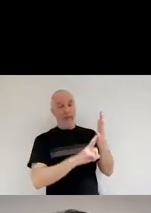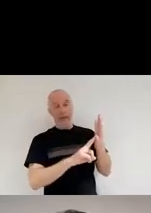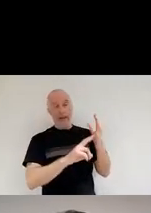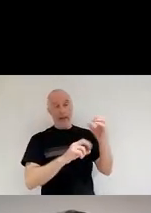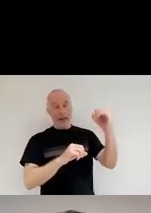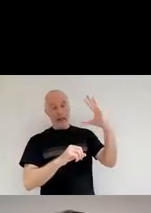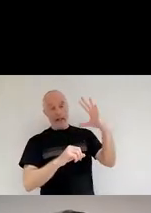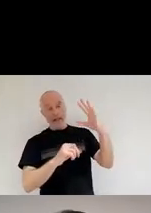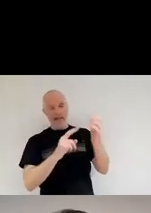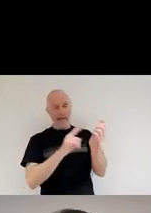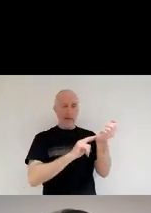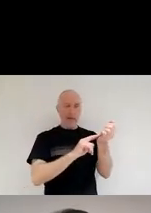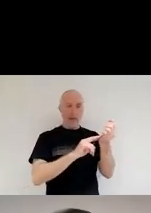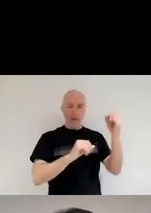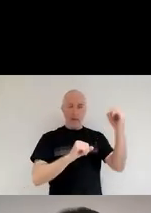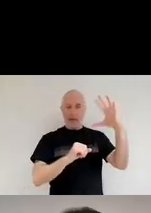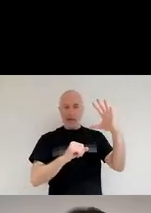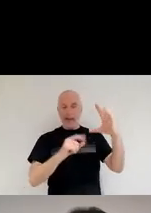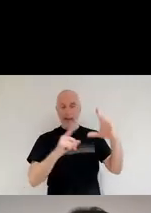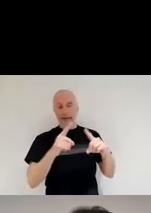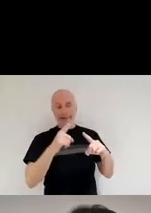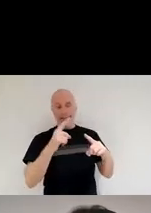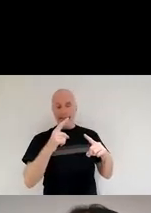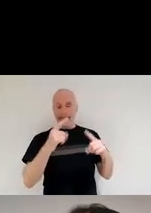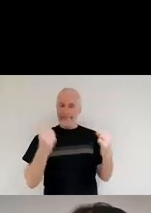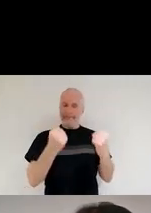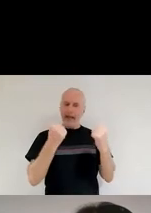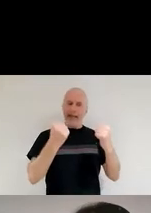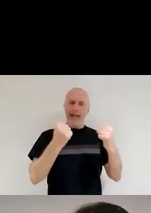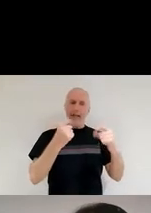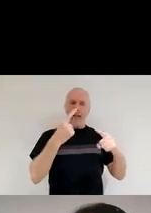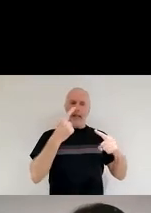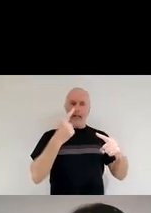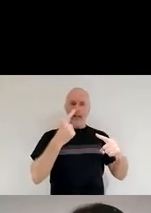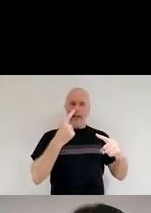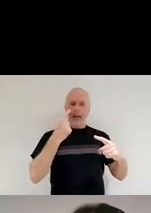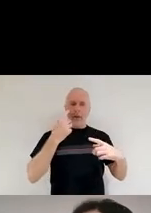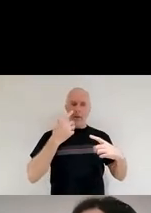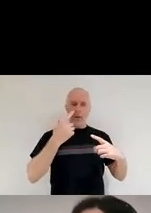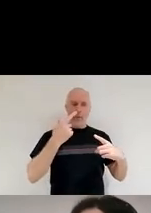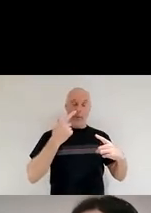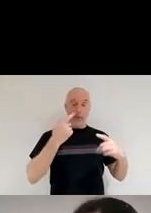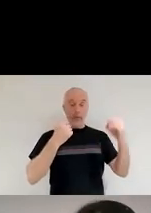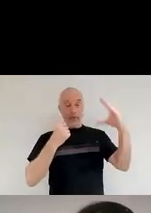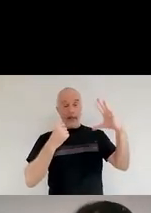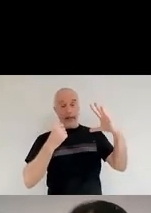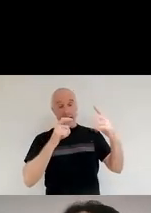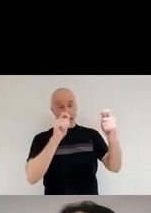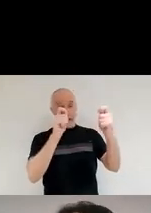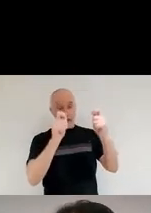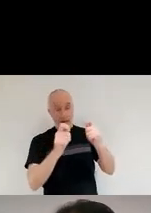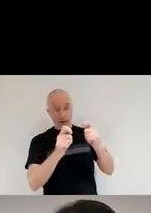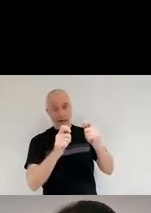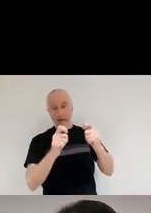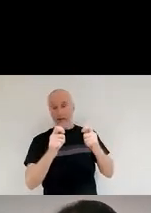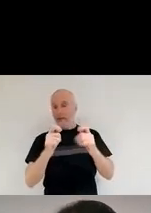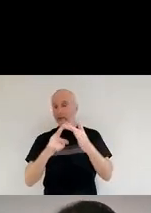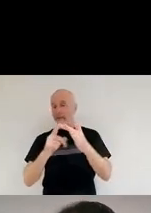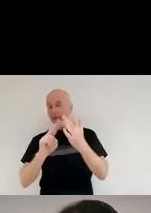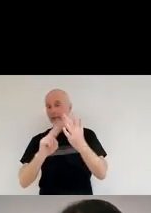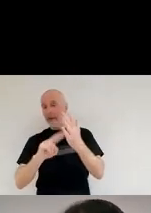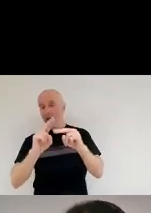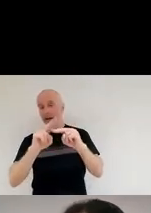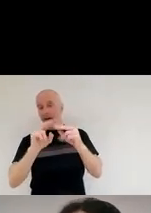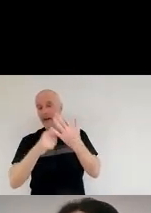bluer light, the more energetic light and re-radiate them in the infrared. And they help the whole gas